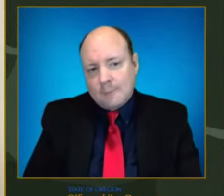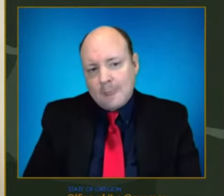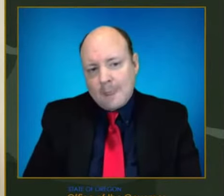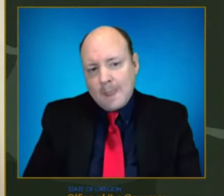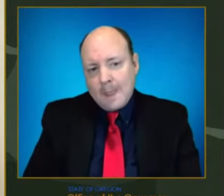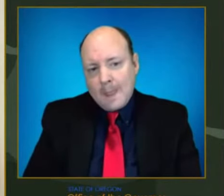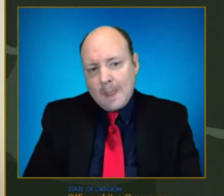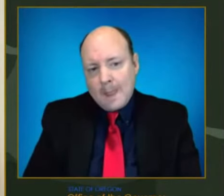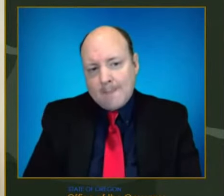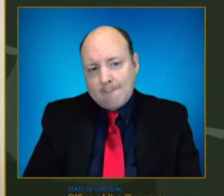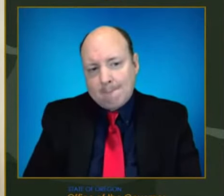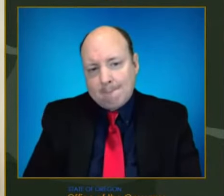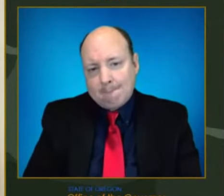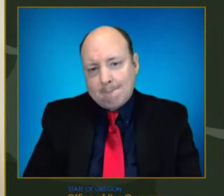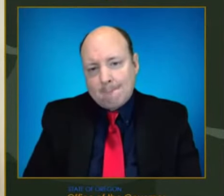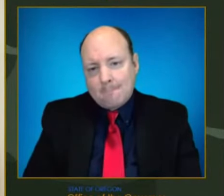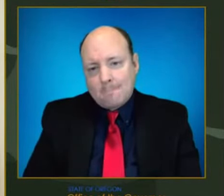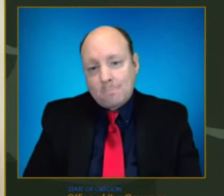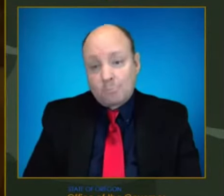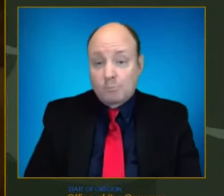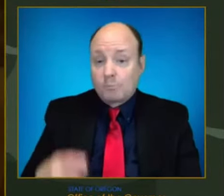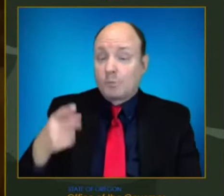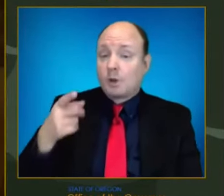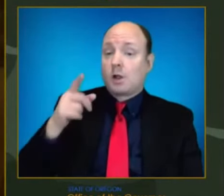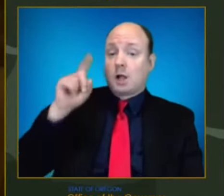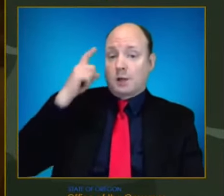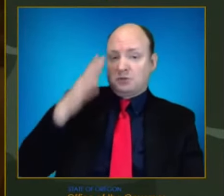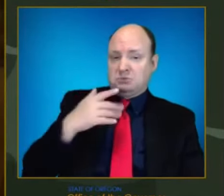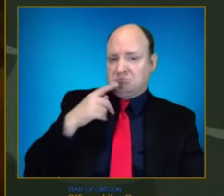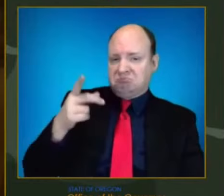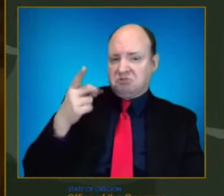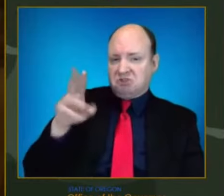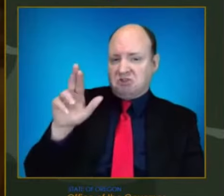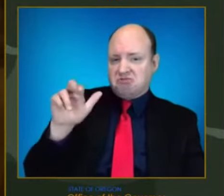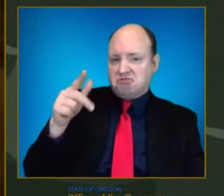Dr. Seidlinger, Graven. you take that one? Dr. Yeah,